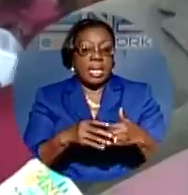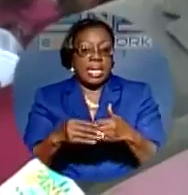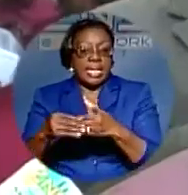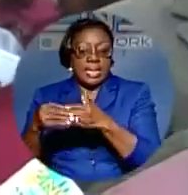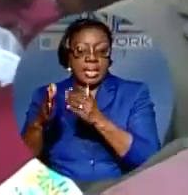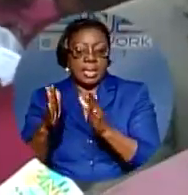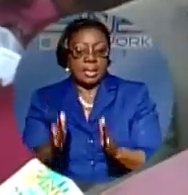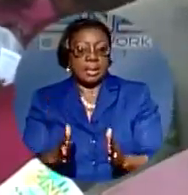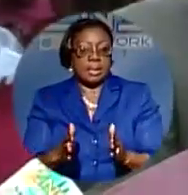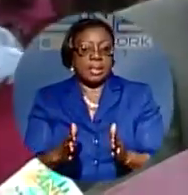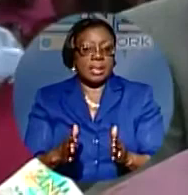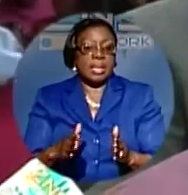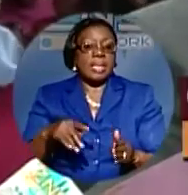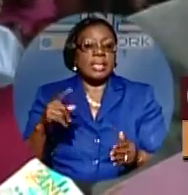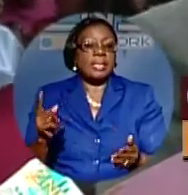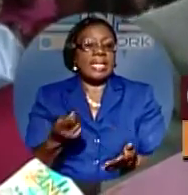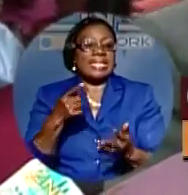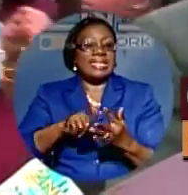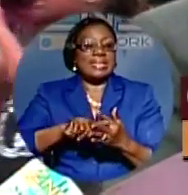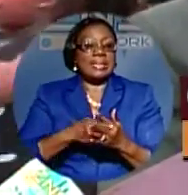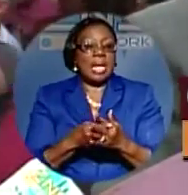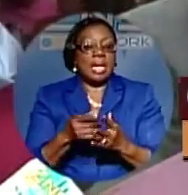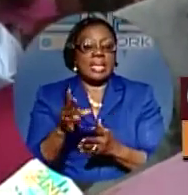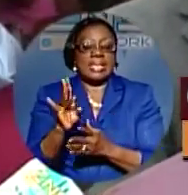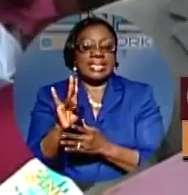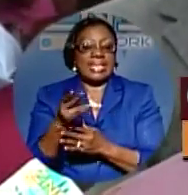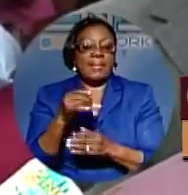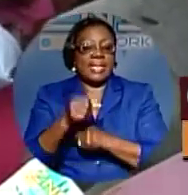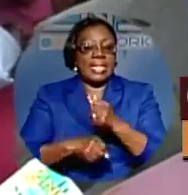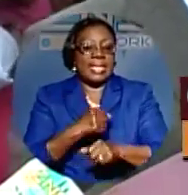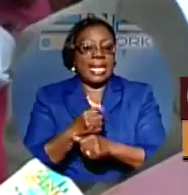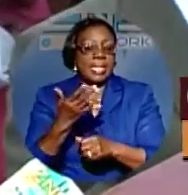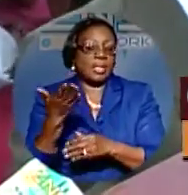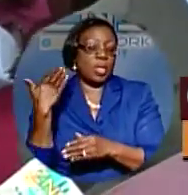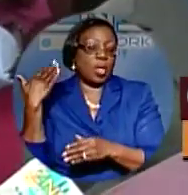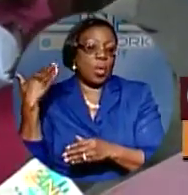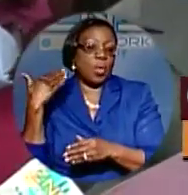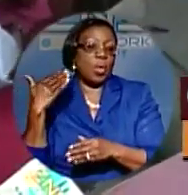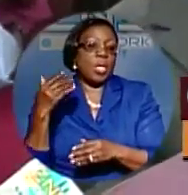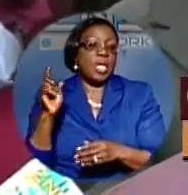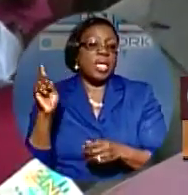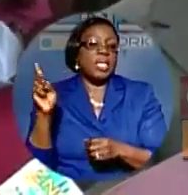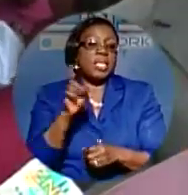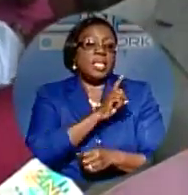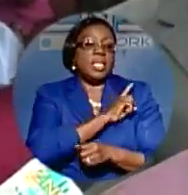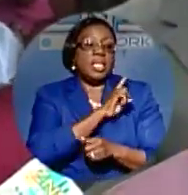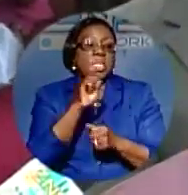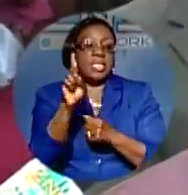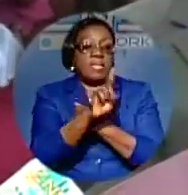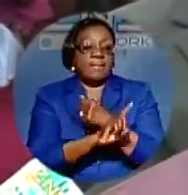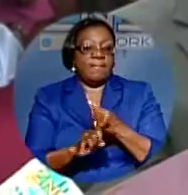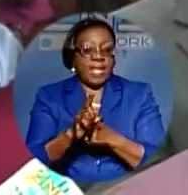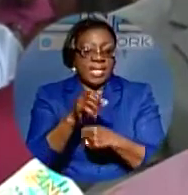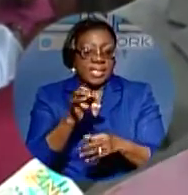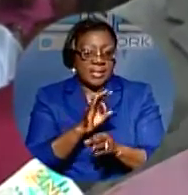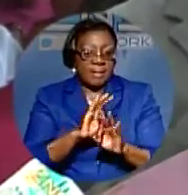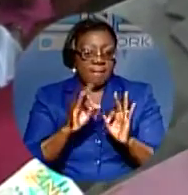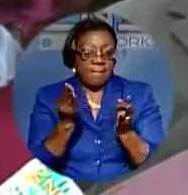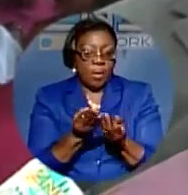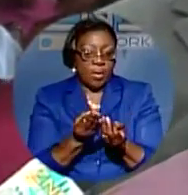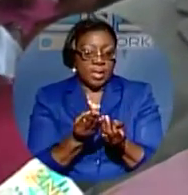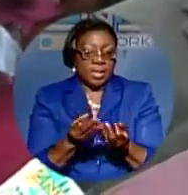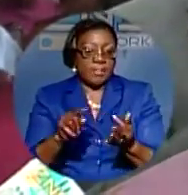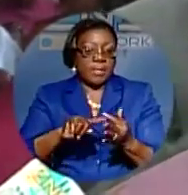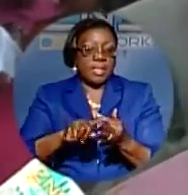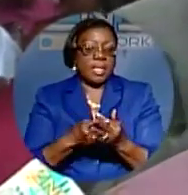Since its inception 17 years ago, the Defense Force has inducted some 5,000 students in its